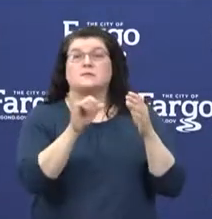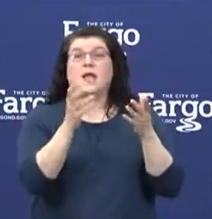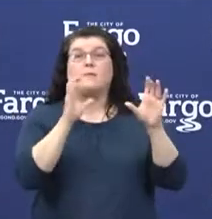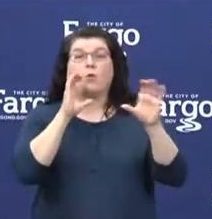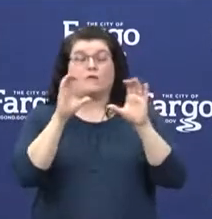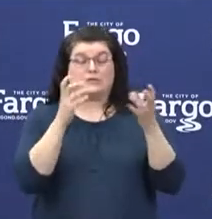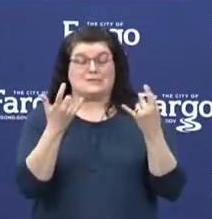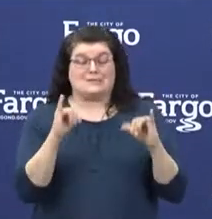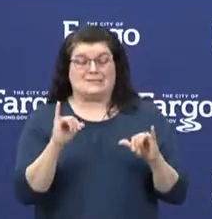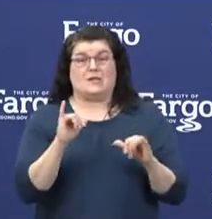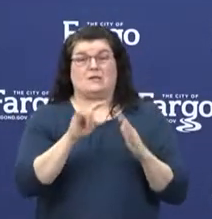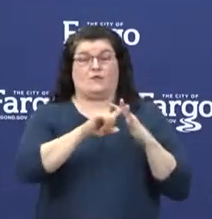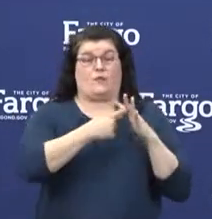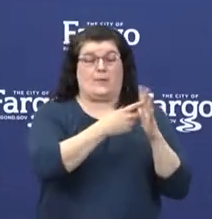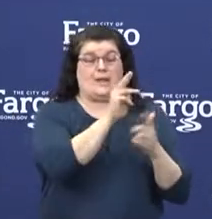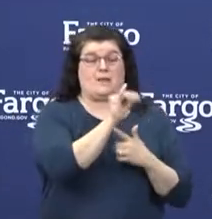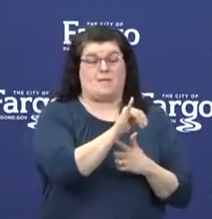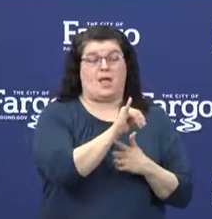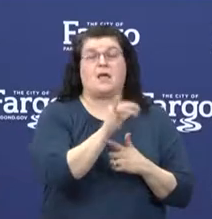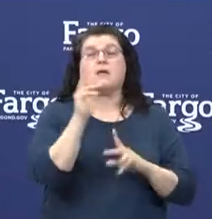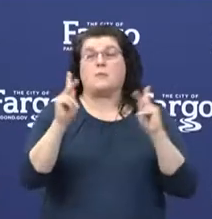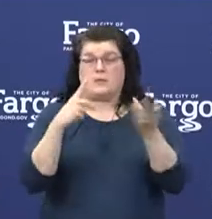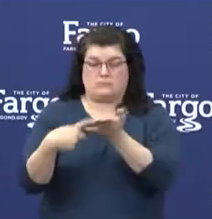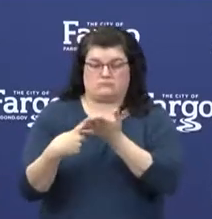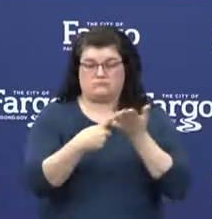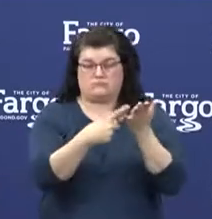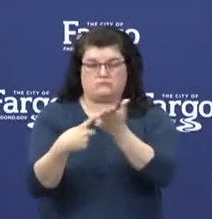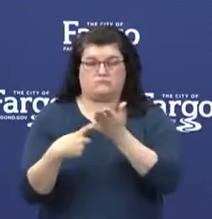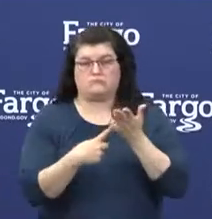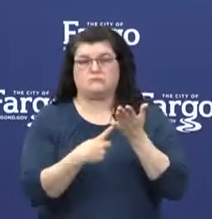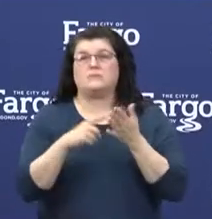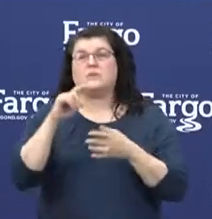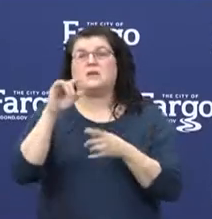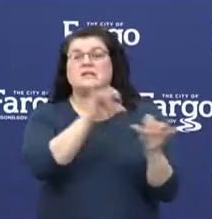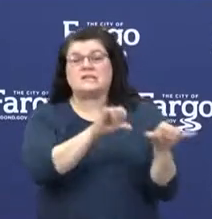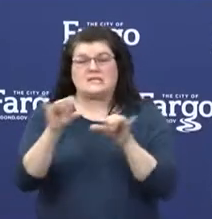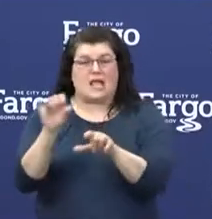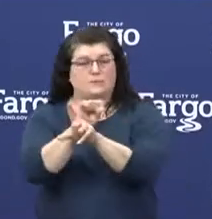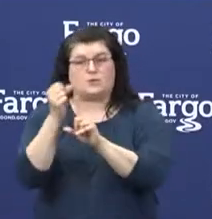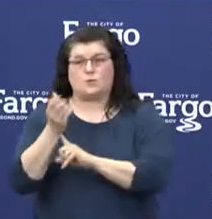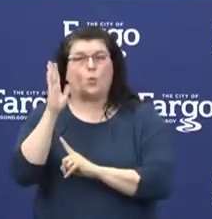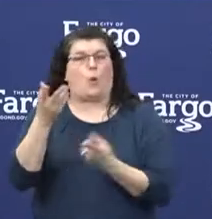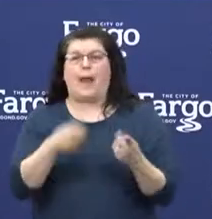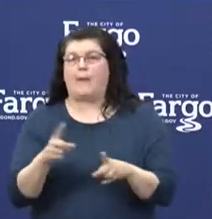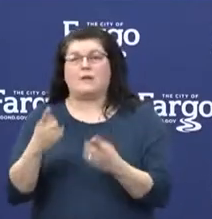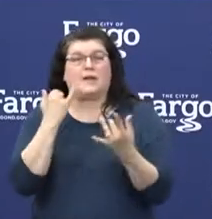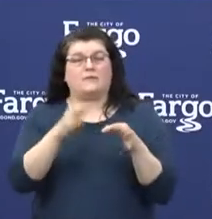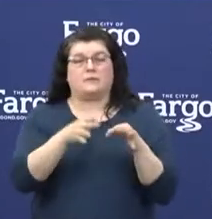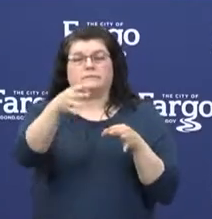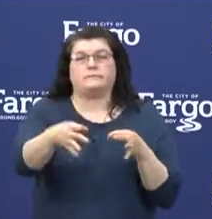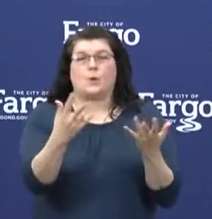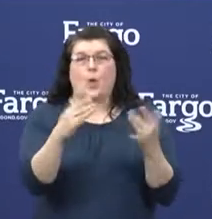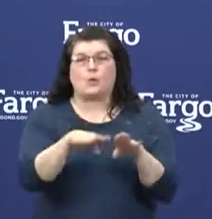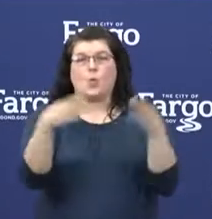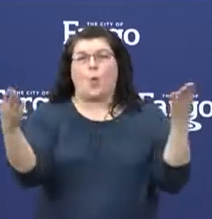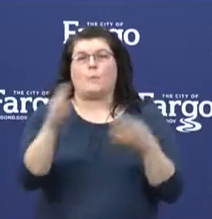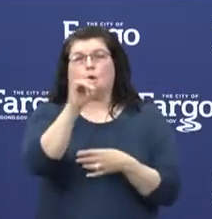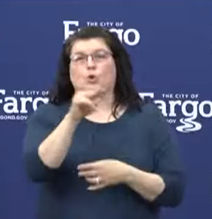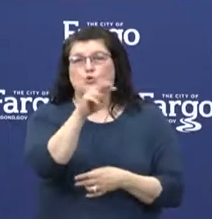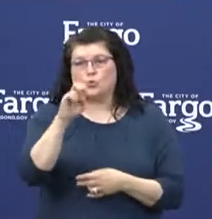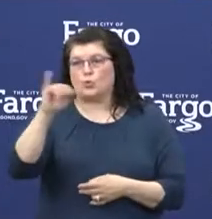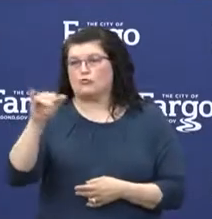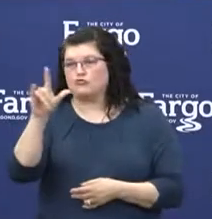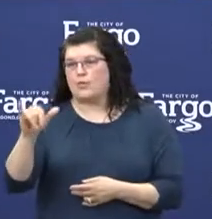at the beginning of May would likely have been raised if we were discussing it in June or July, reopening. There is simply no perfect time.